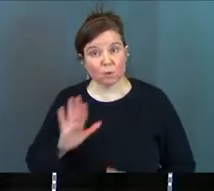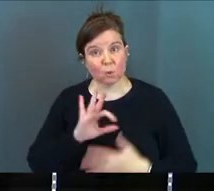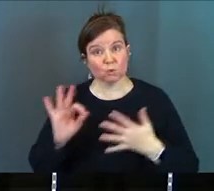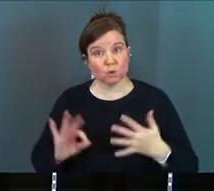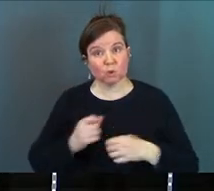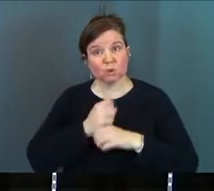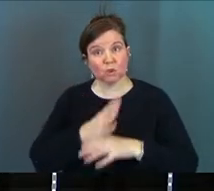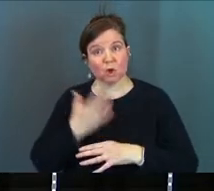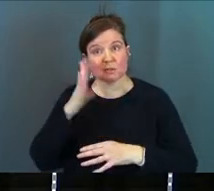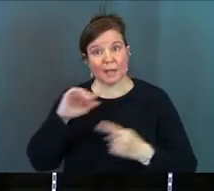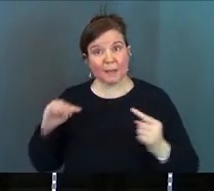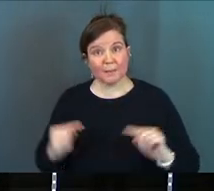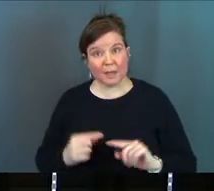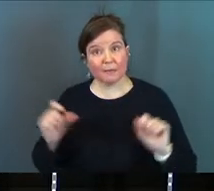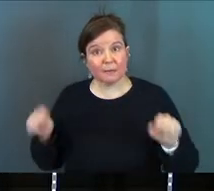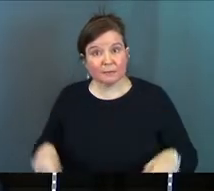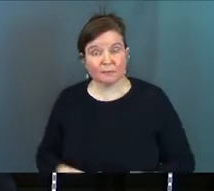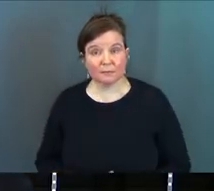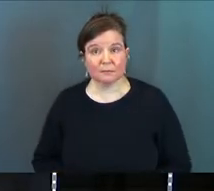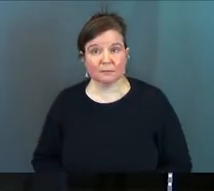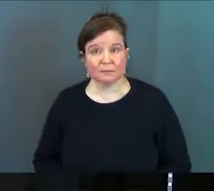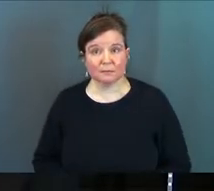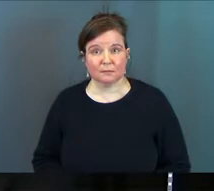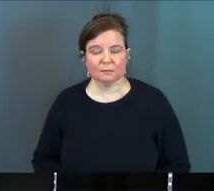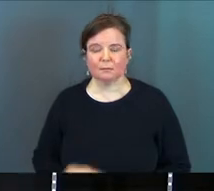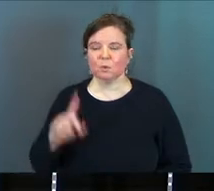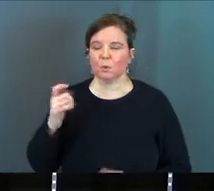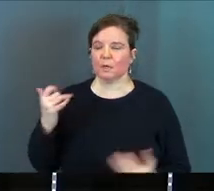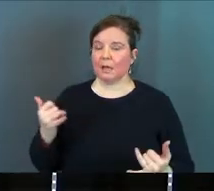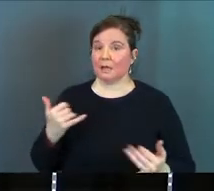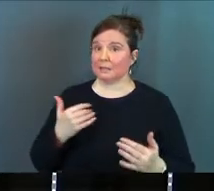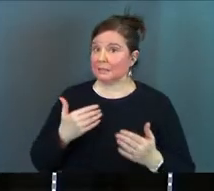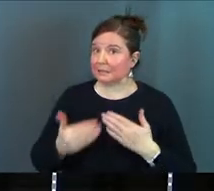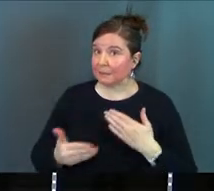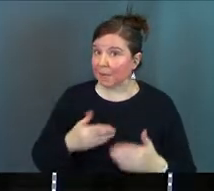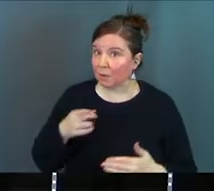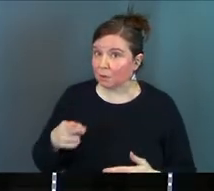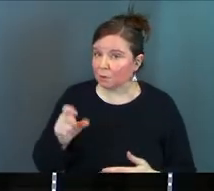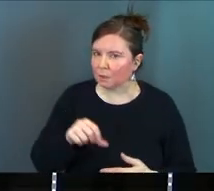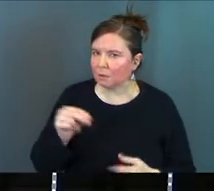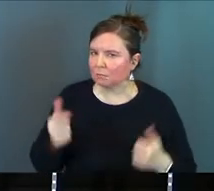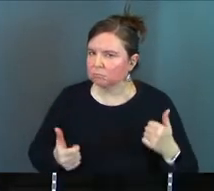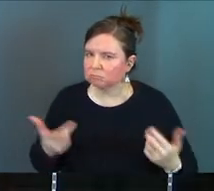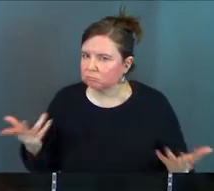choices can cause God pain. The question is, does it matter to you?